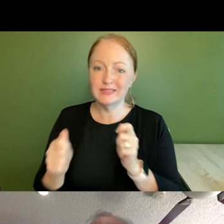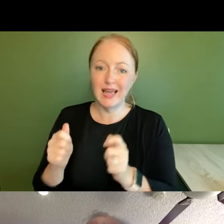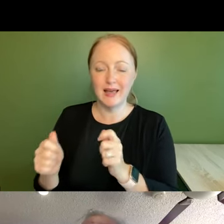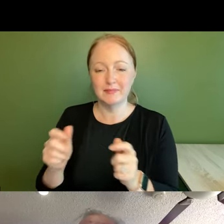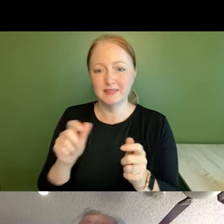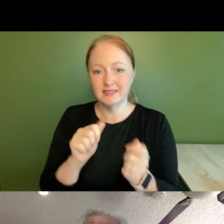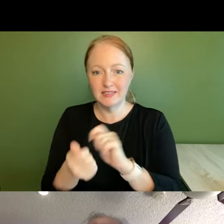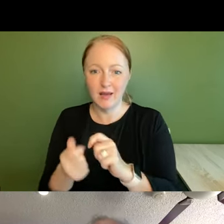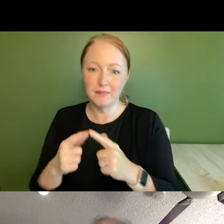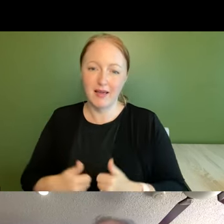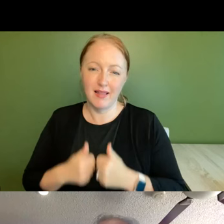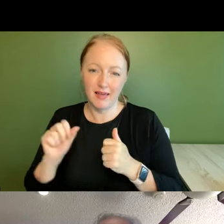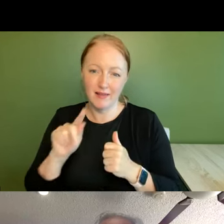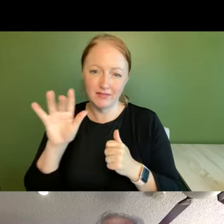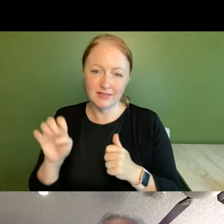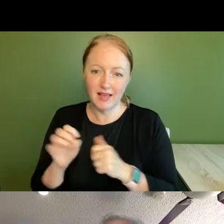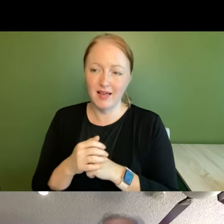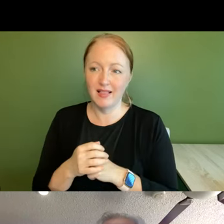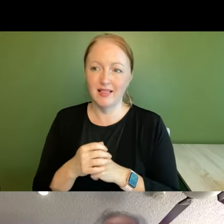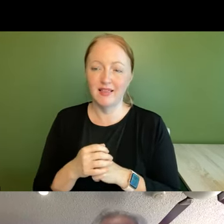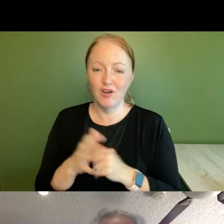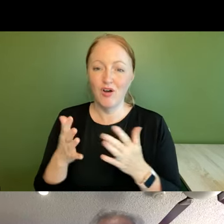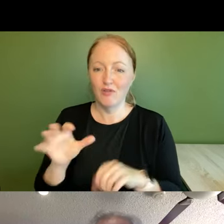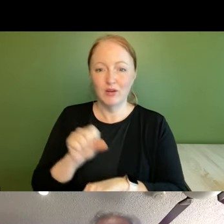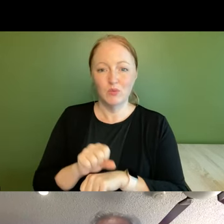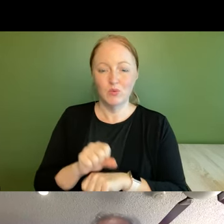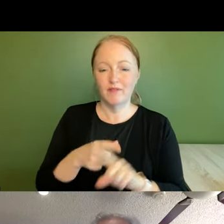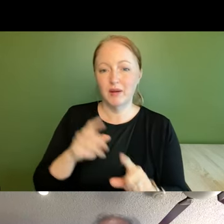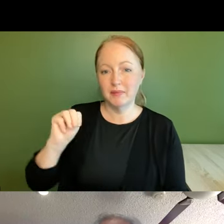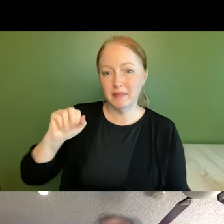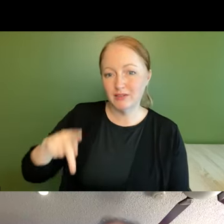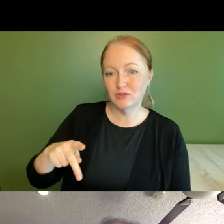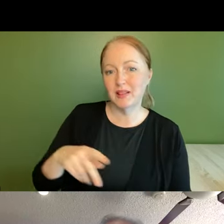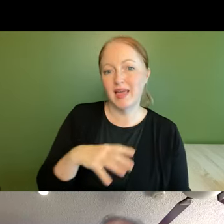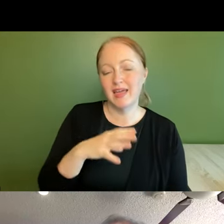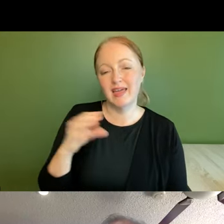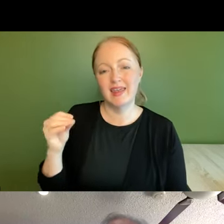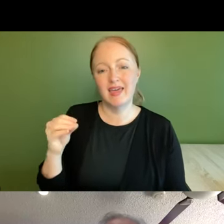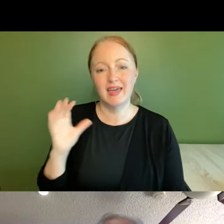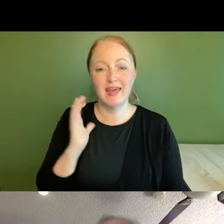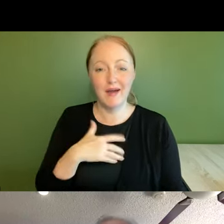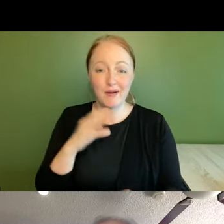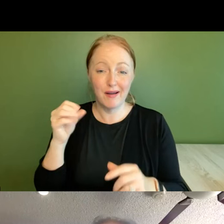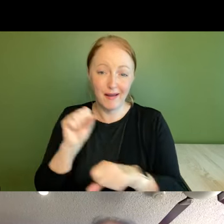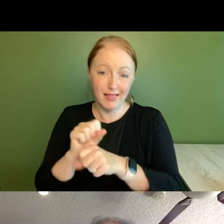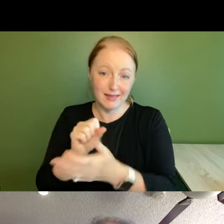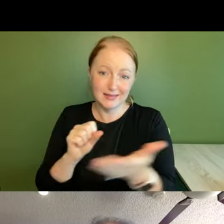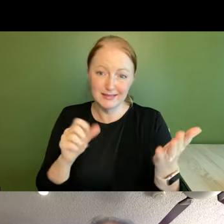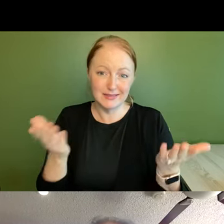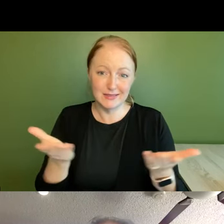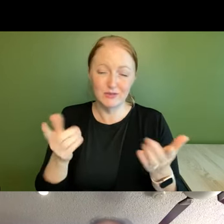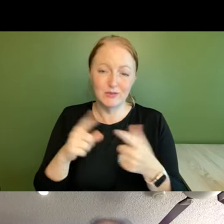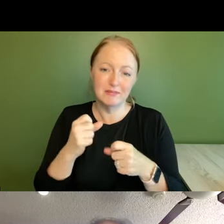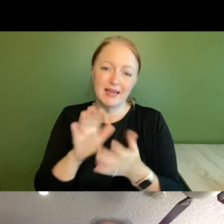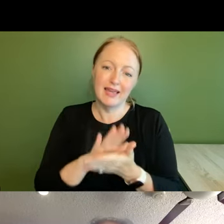my lifestyle um already the work done by the master plan and the work done by our colleagues here i know will make it